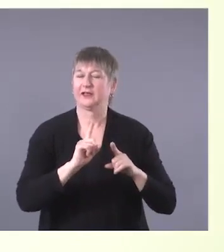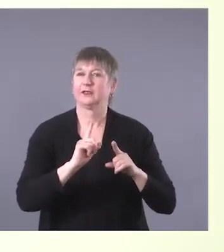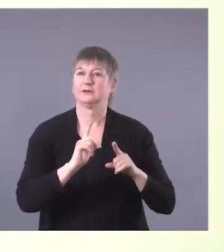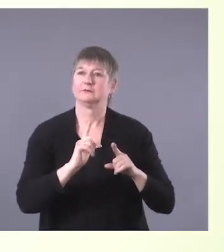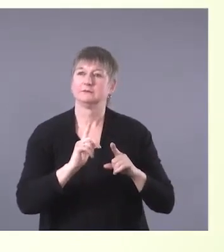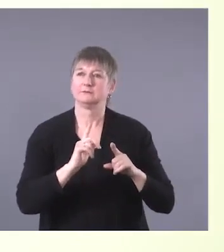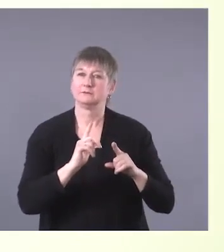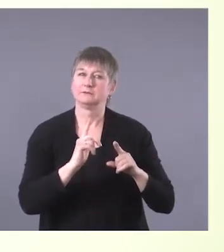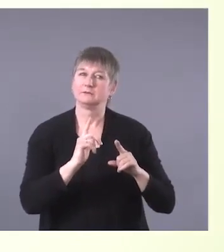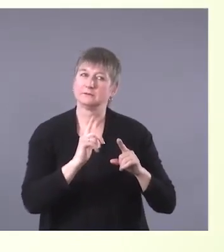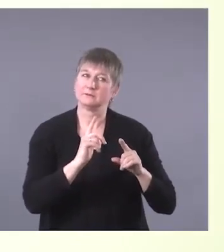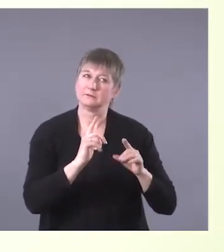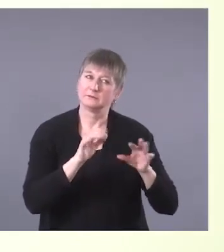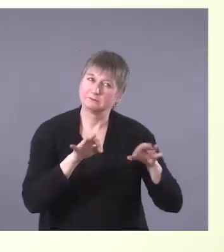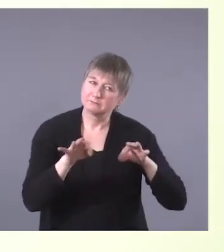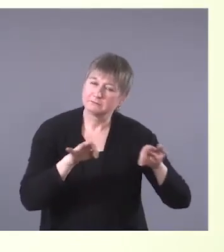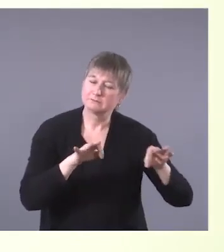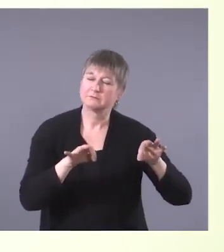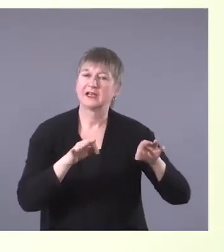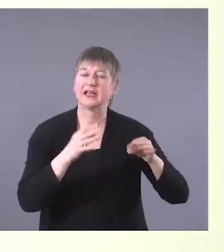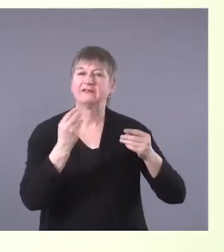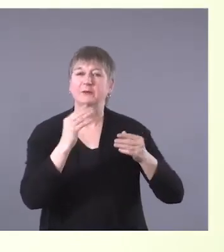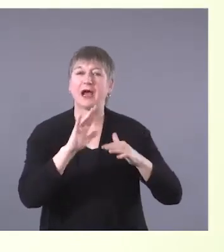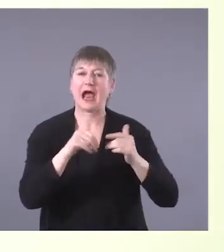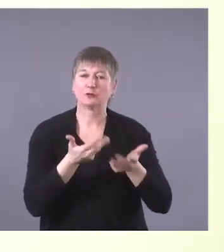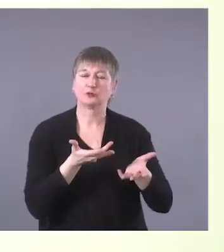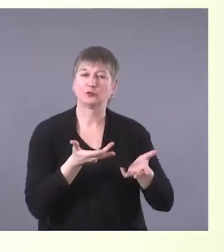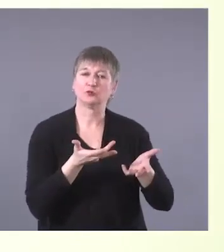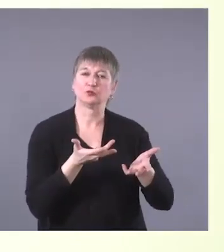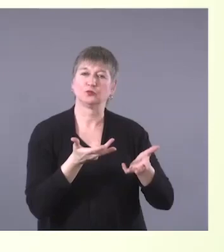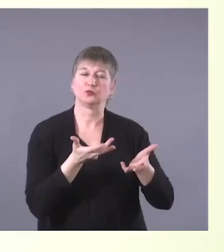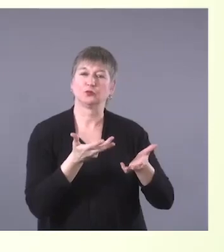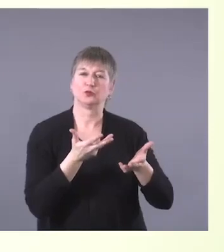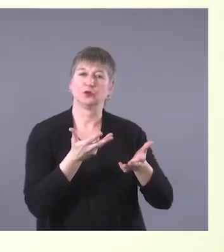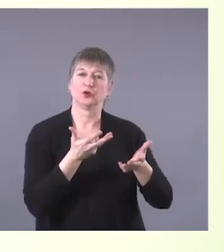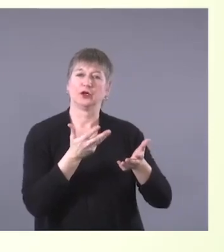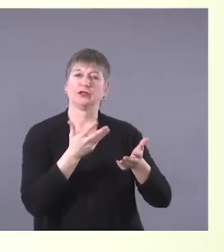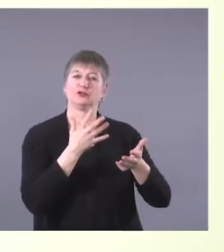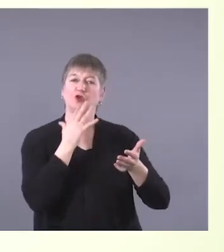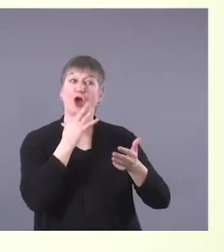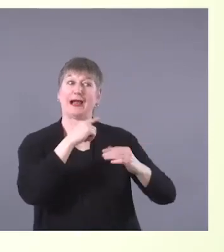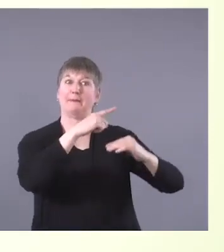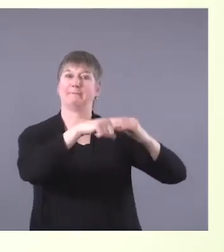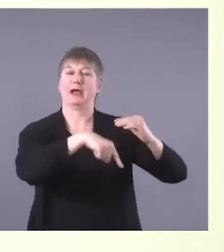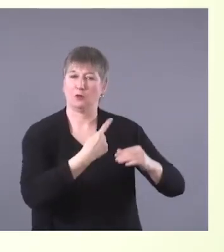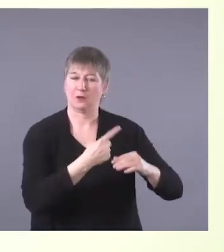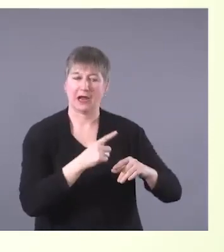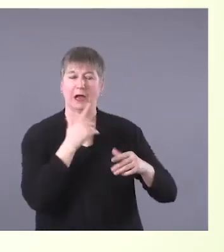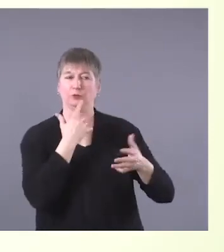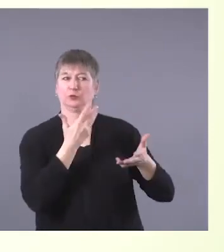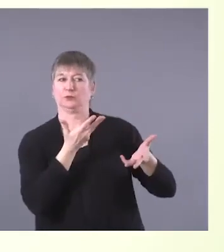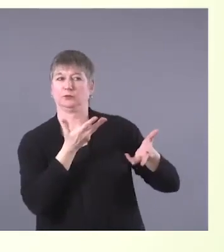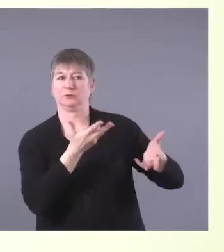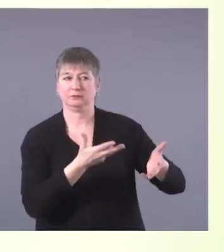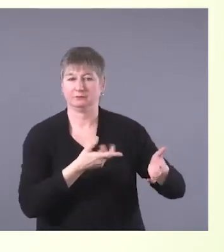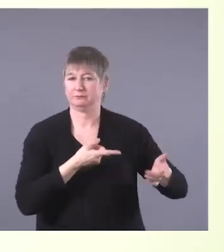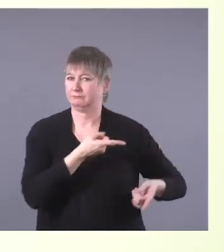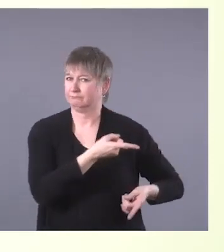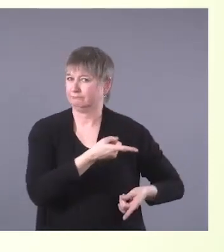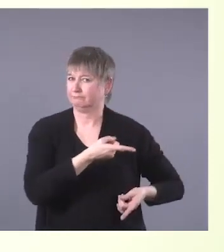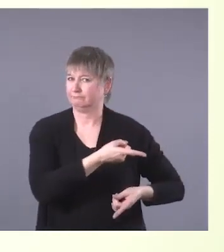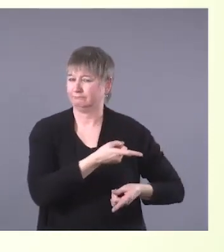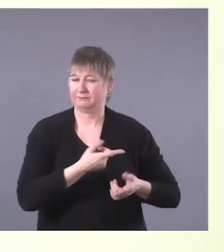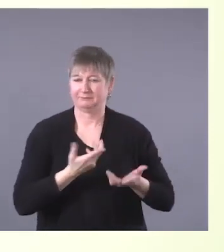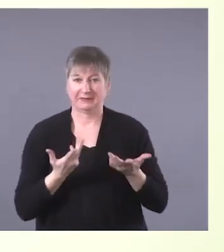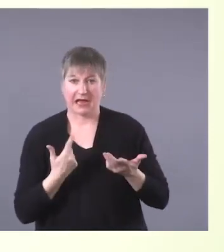people. I love this information because for a long time I didn't know how to find out